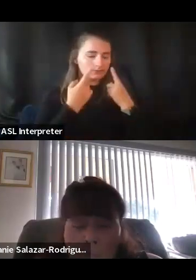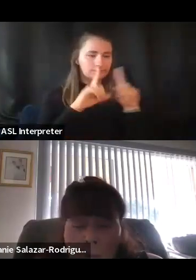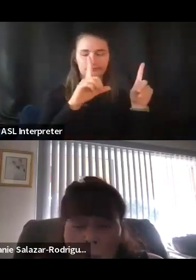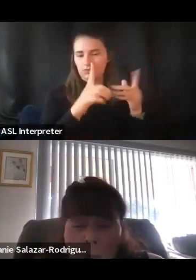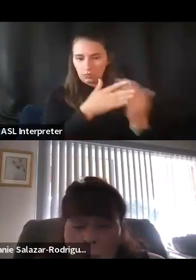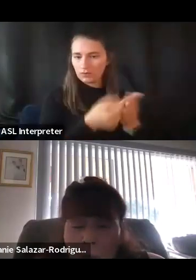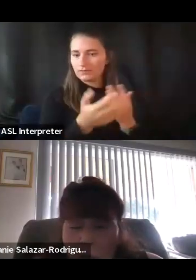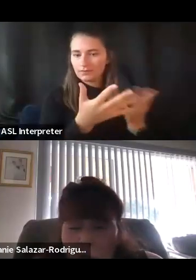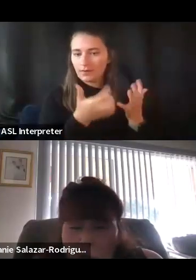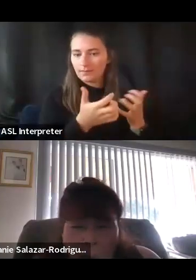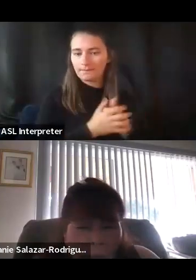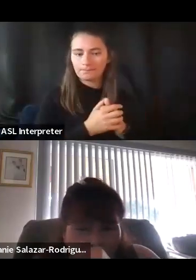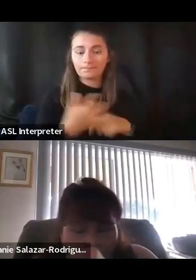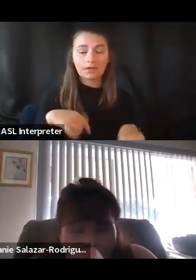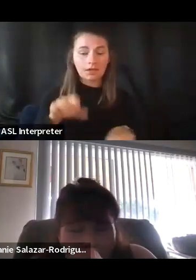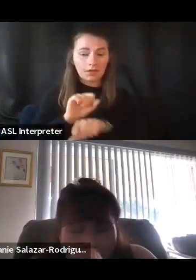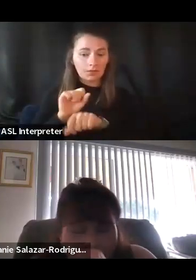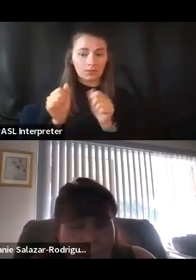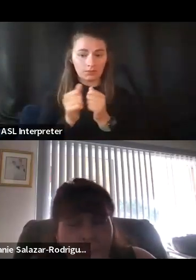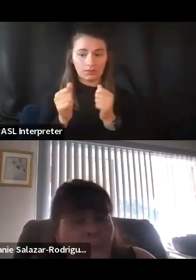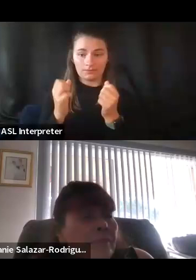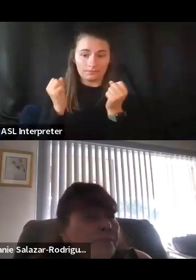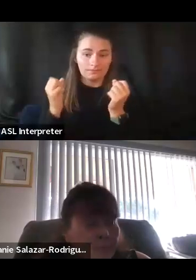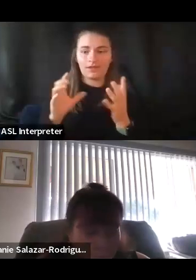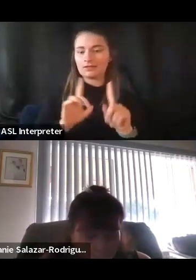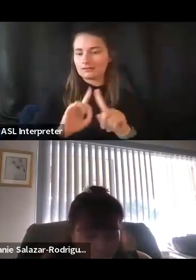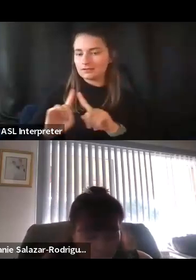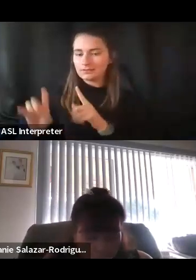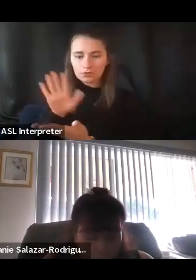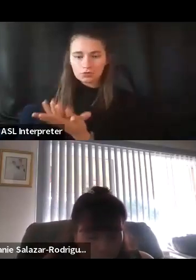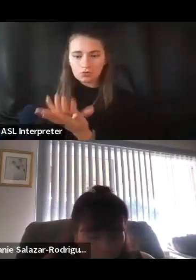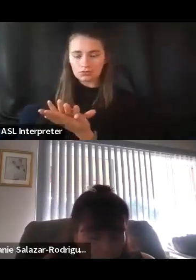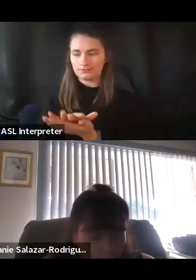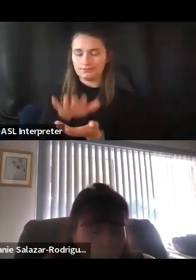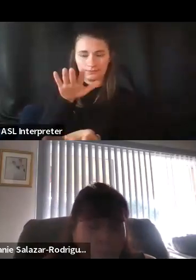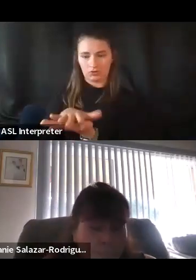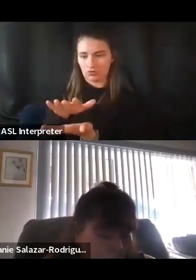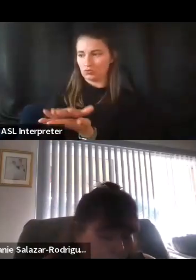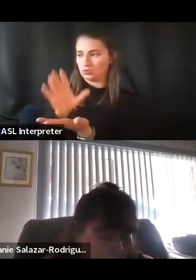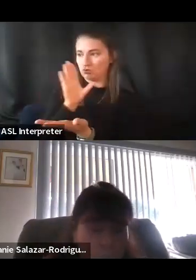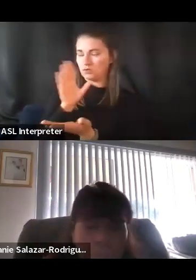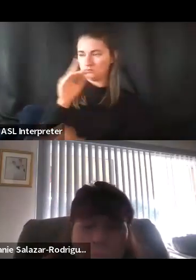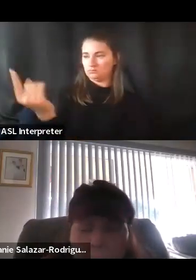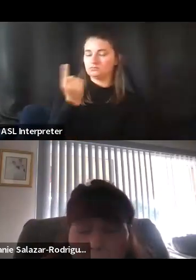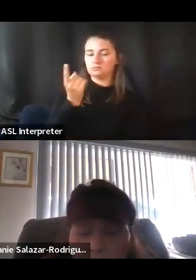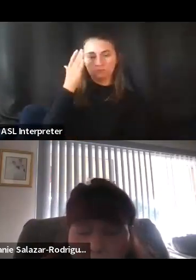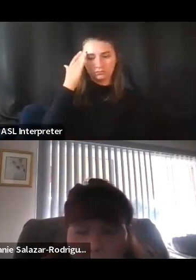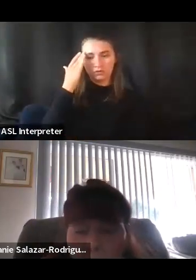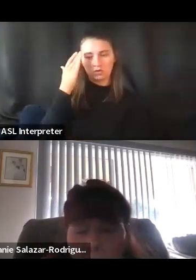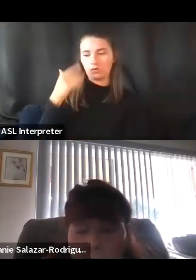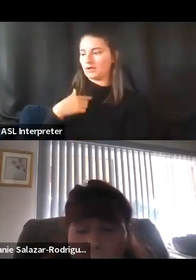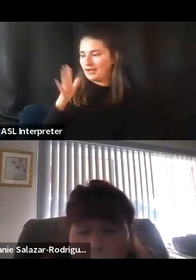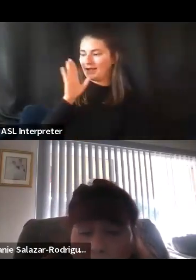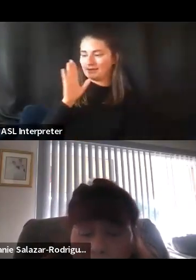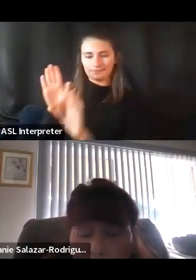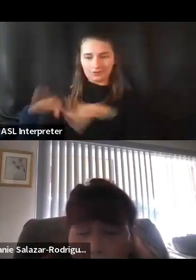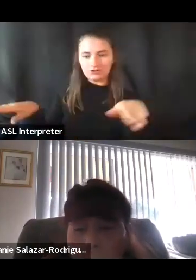I work with a lot of schools and the schools will come to me and they know that I will understand the kids,